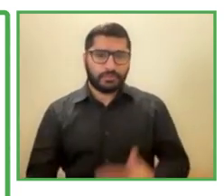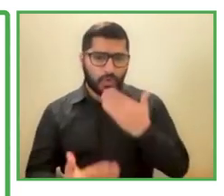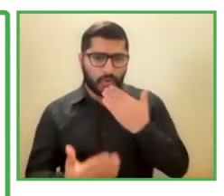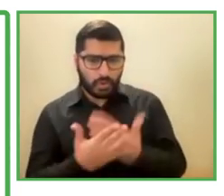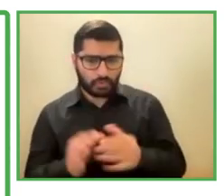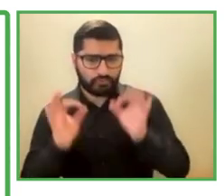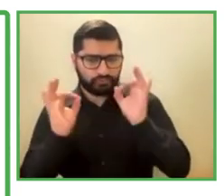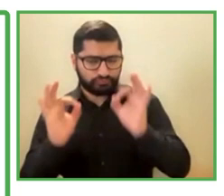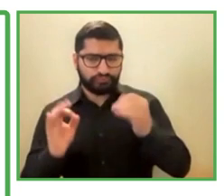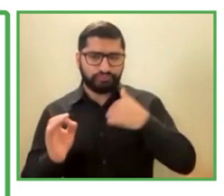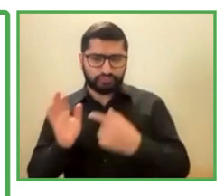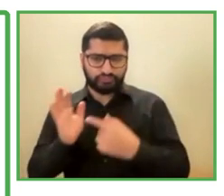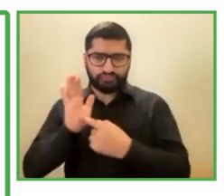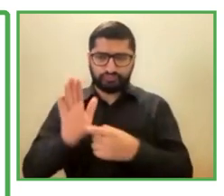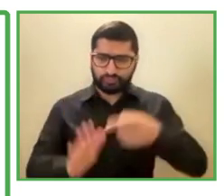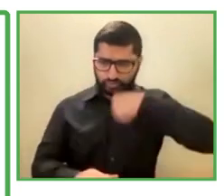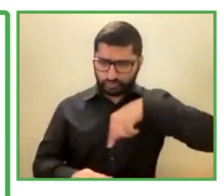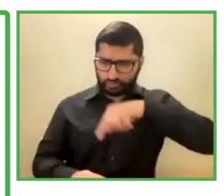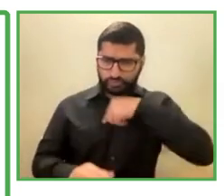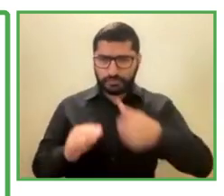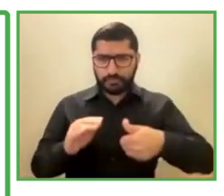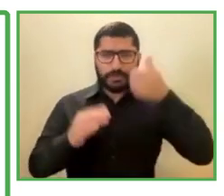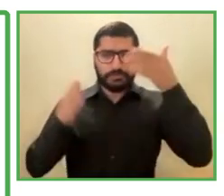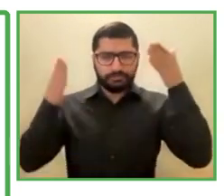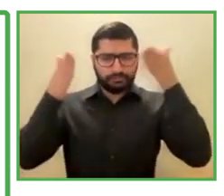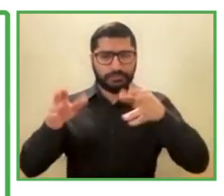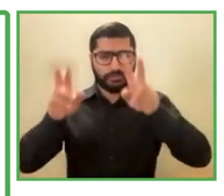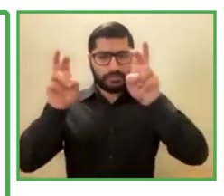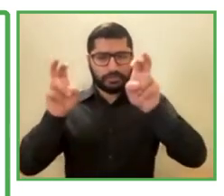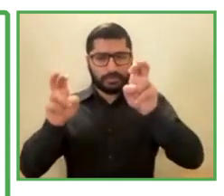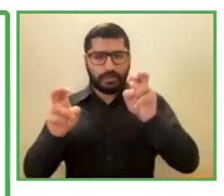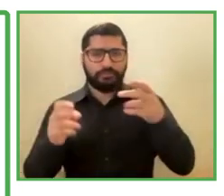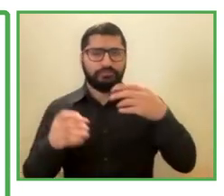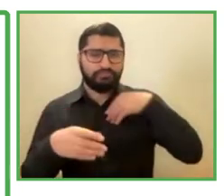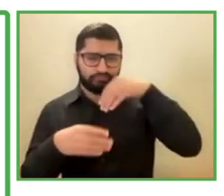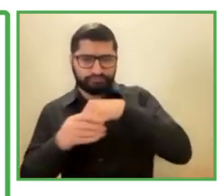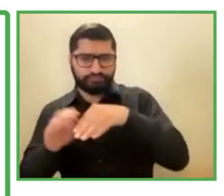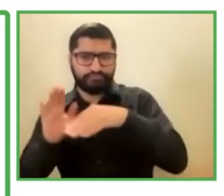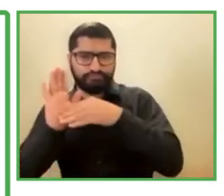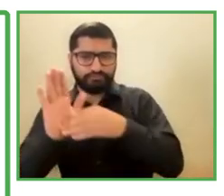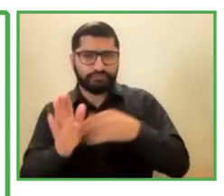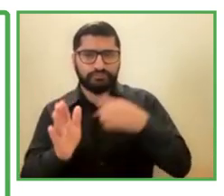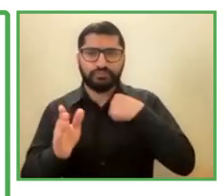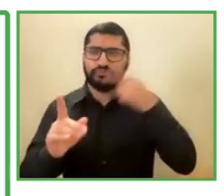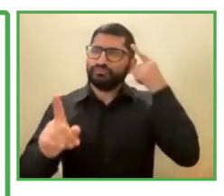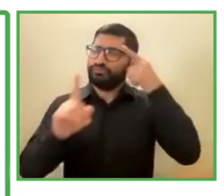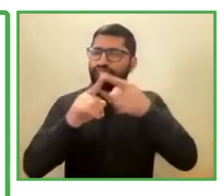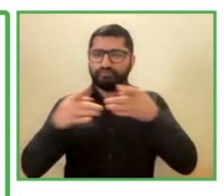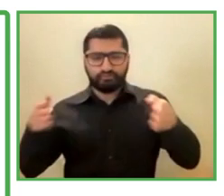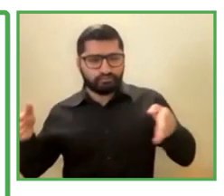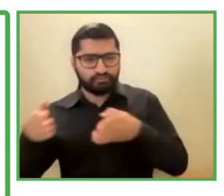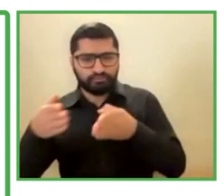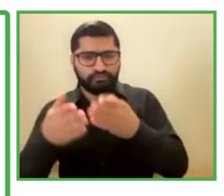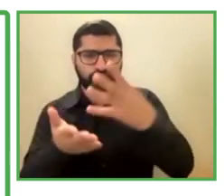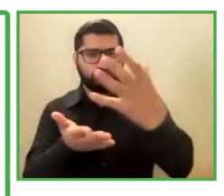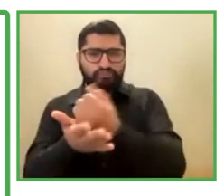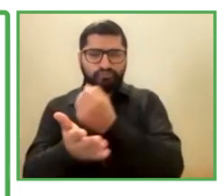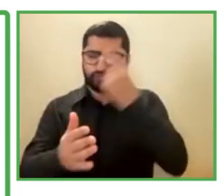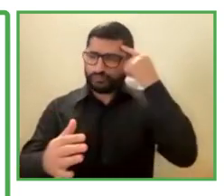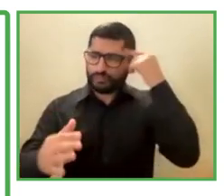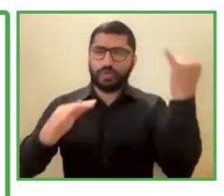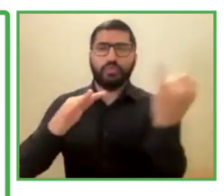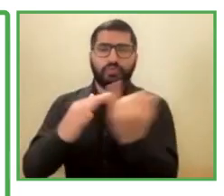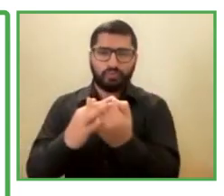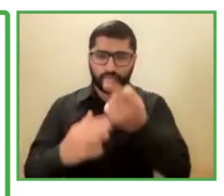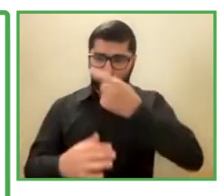First, about us, and then what has been our path. We are a private company with